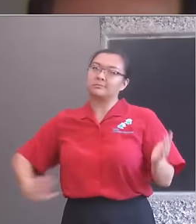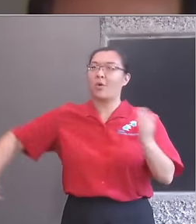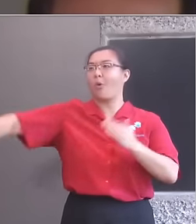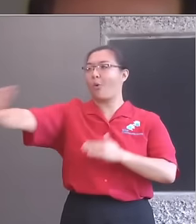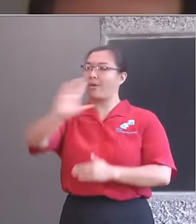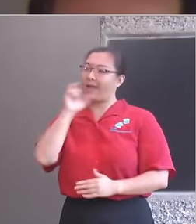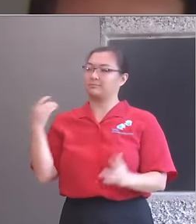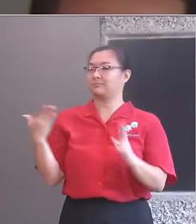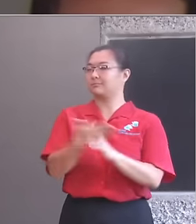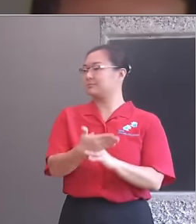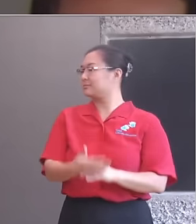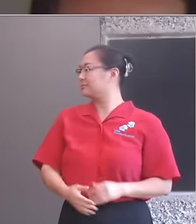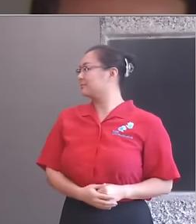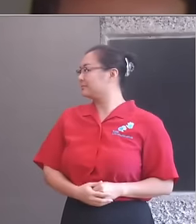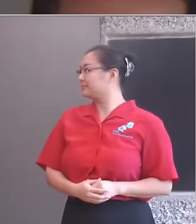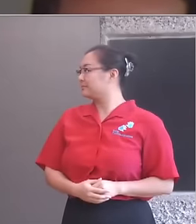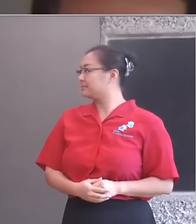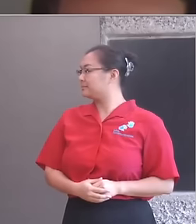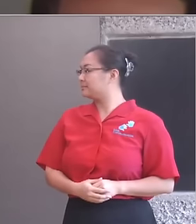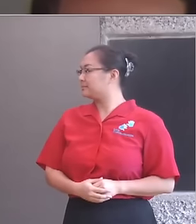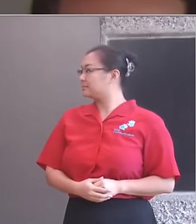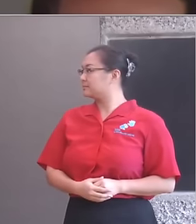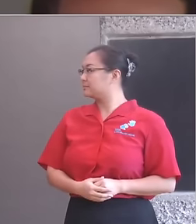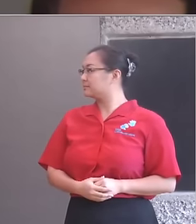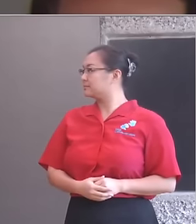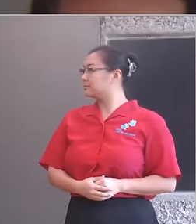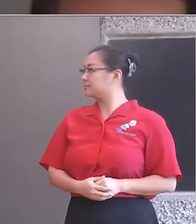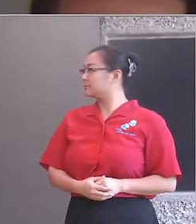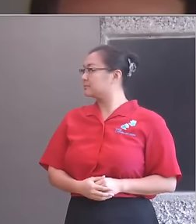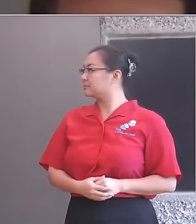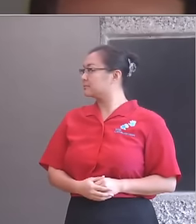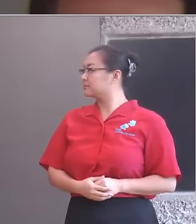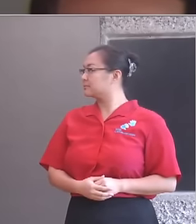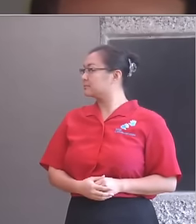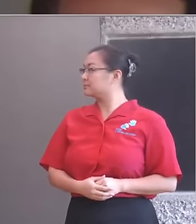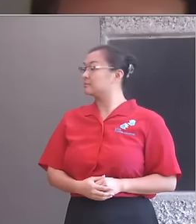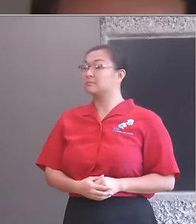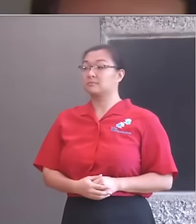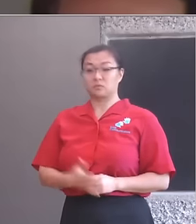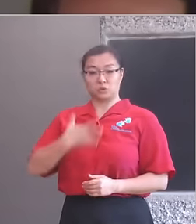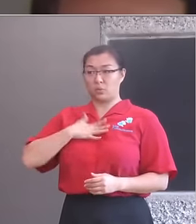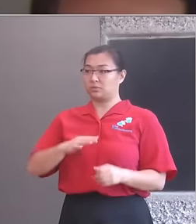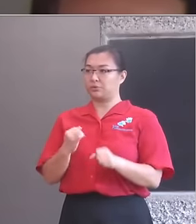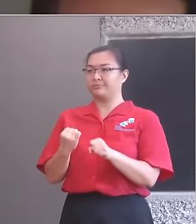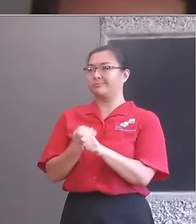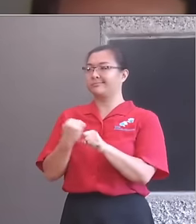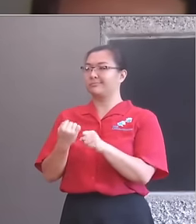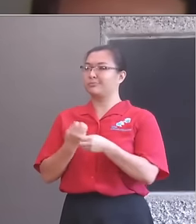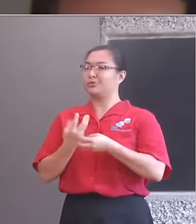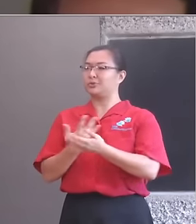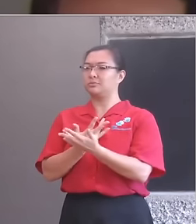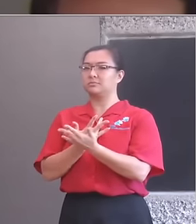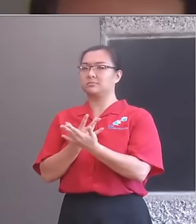pioneers, such as the opera director Tony Papano, the singer Adele and the actor Idris Elba, were from